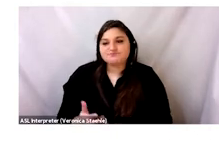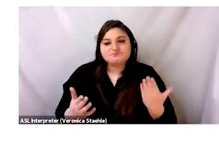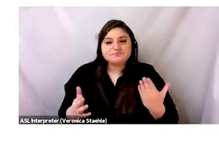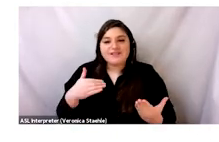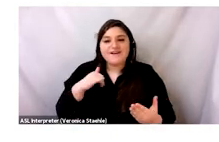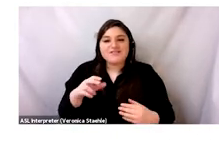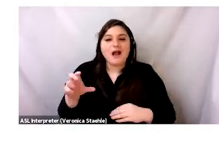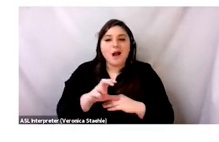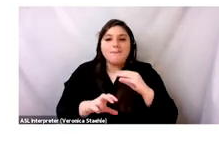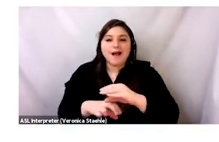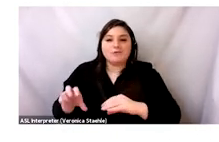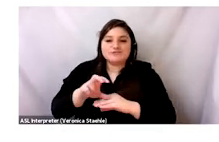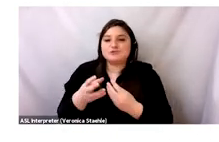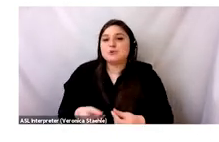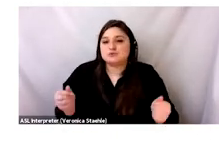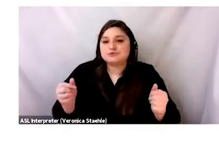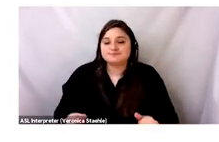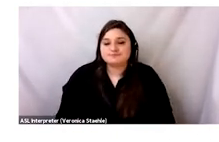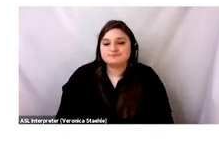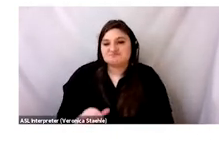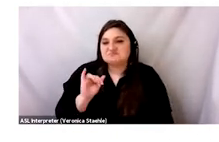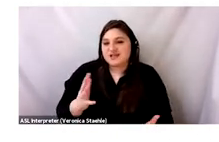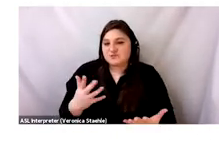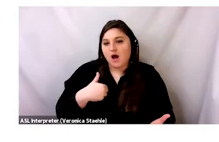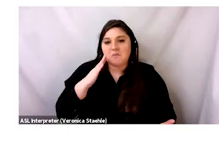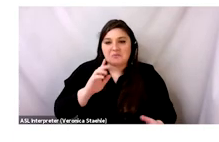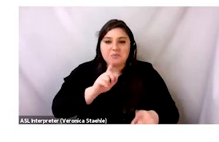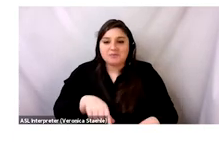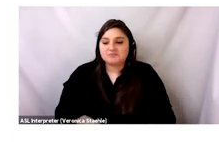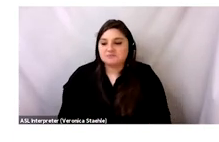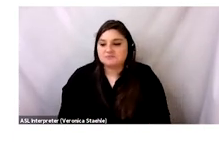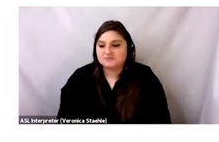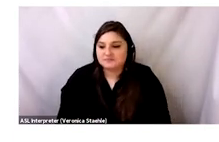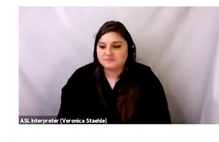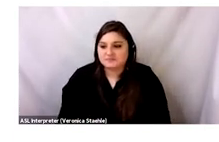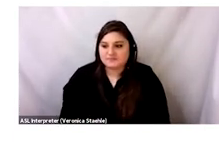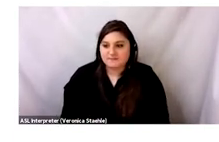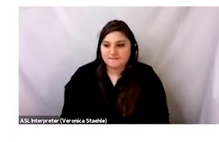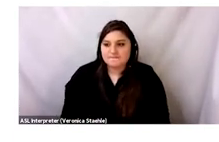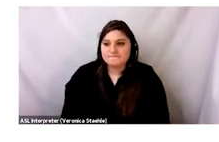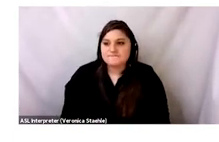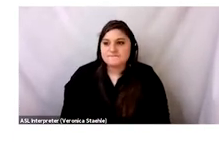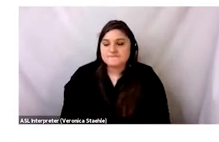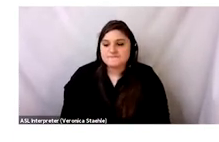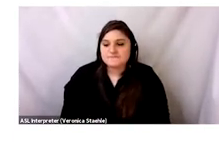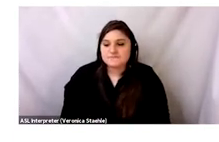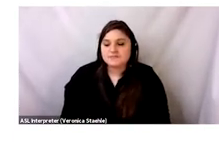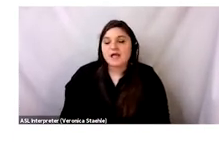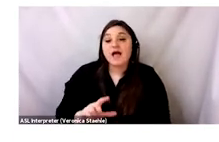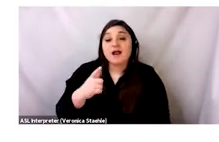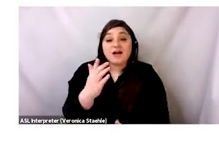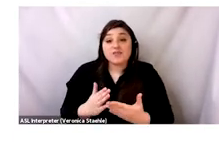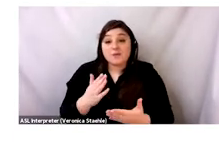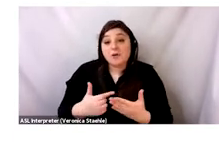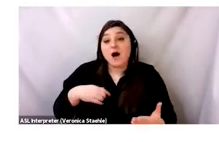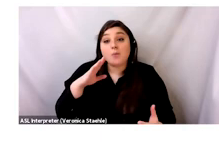having compound solutions to it. That's what I have to say. Yeah. And a little bit more